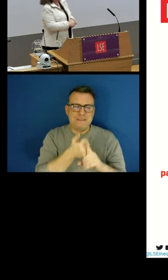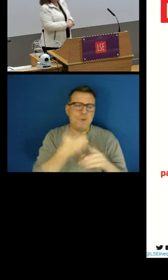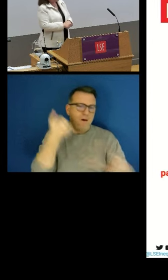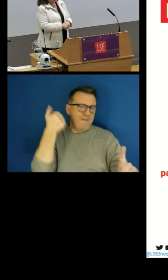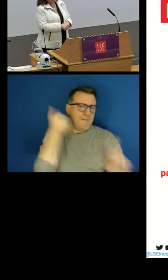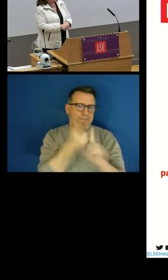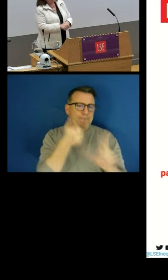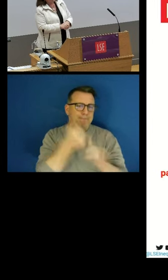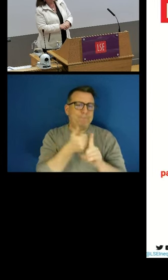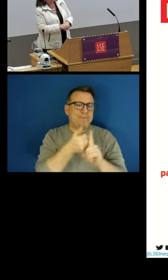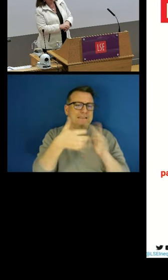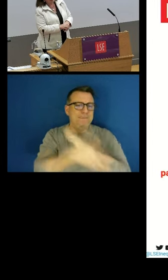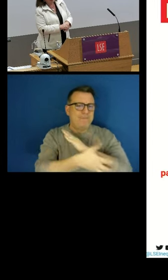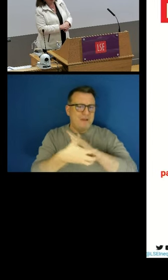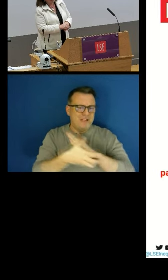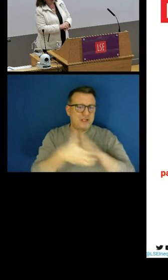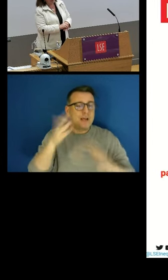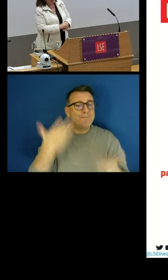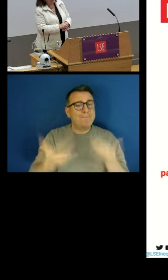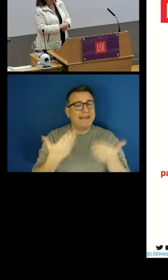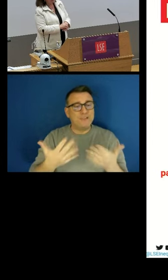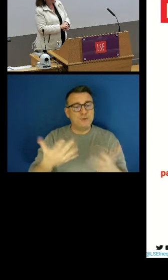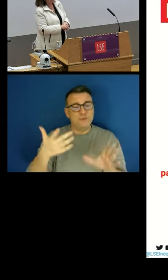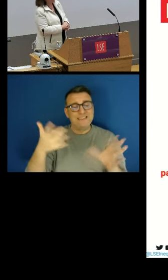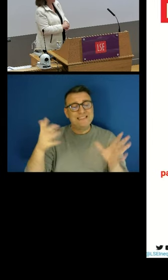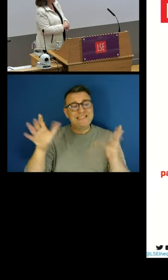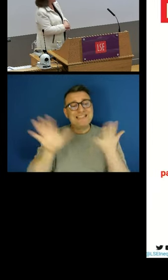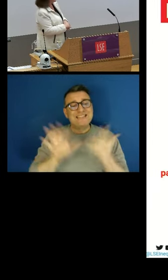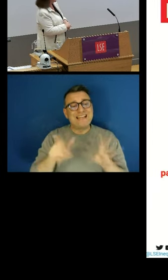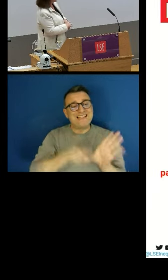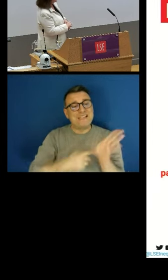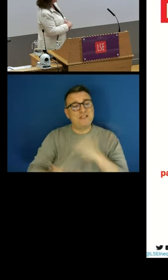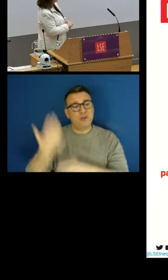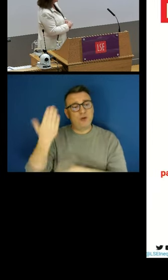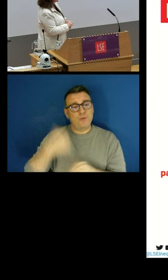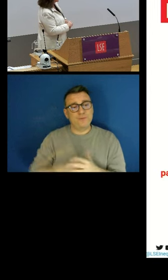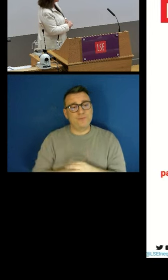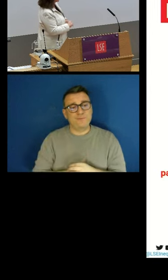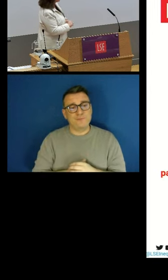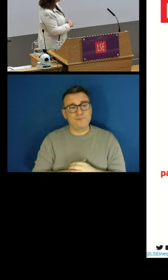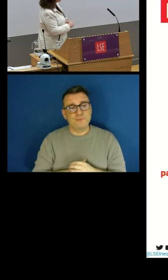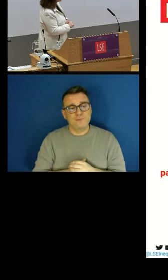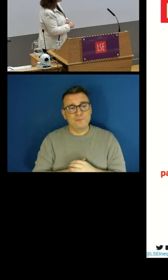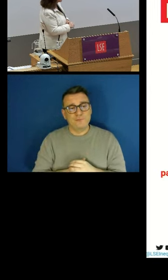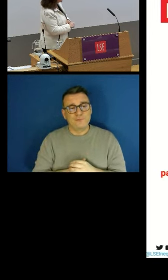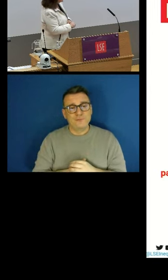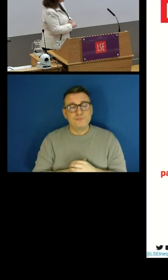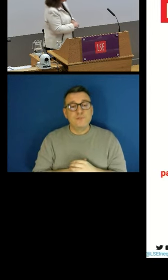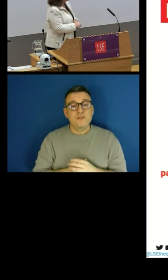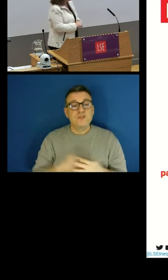Over this entire period, the unemployment rate has gone down. Participation rates have been relatively stable.